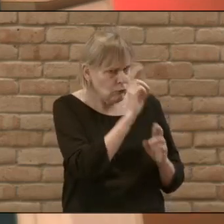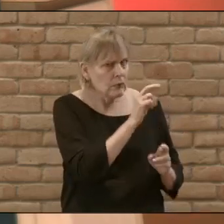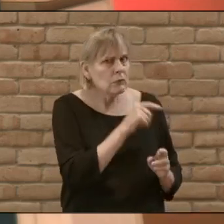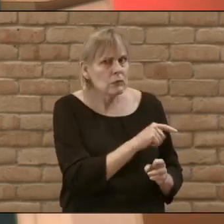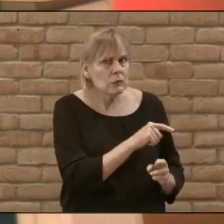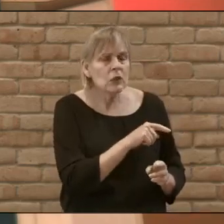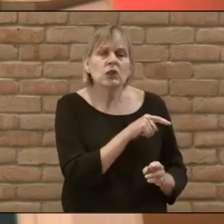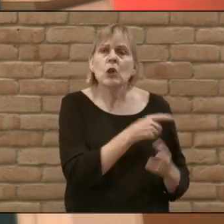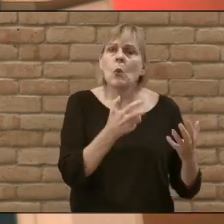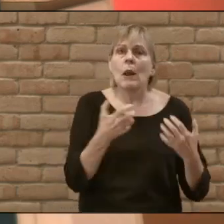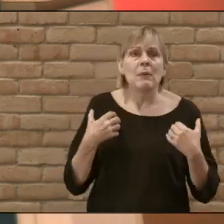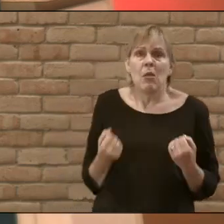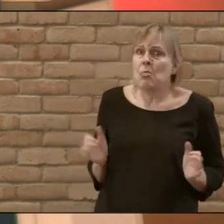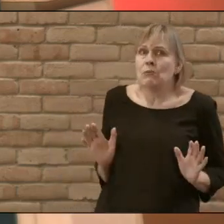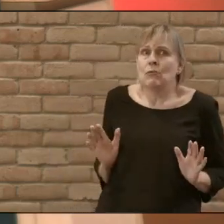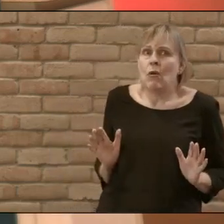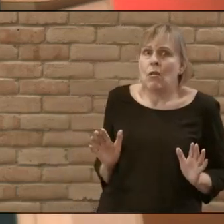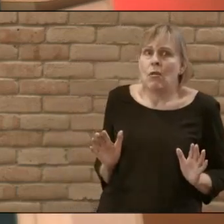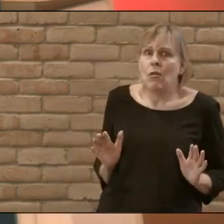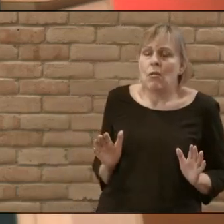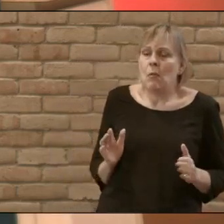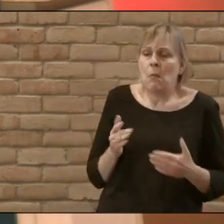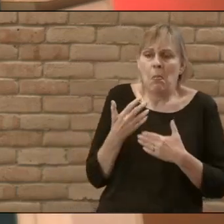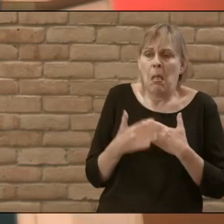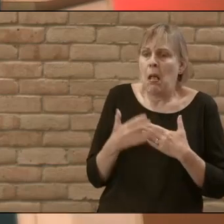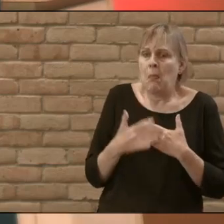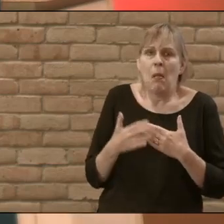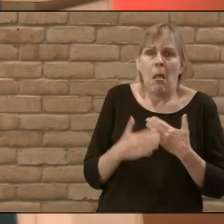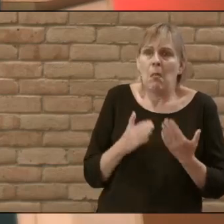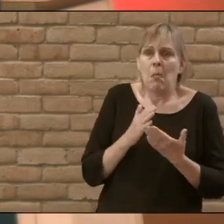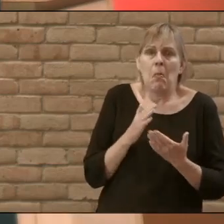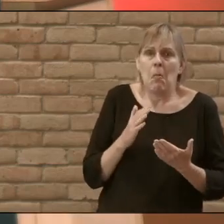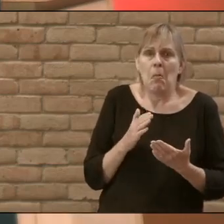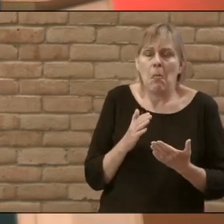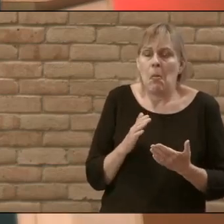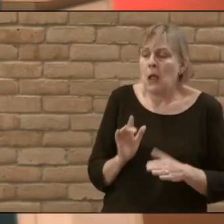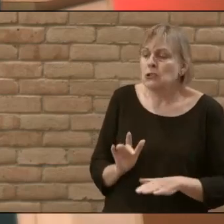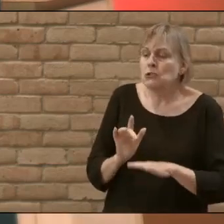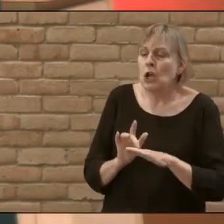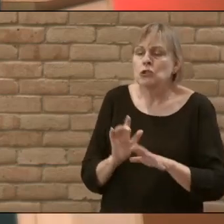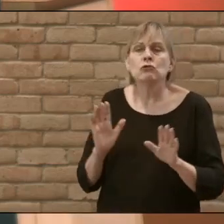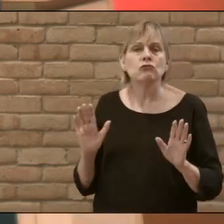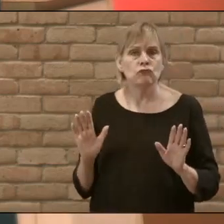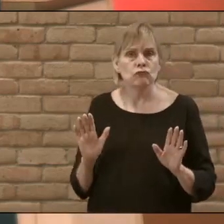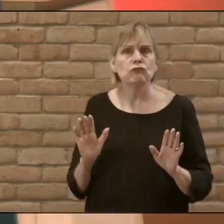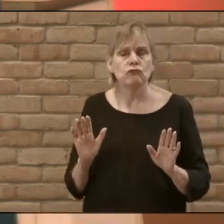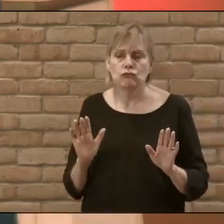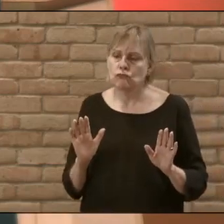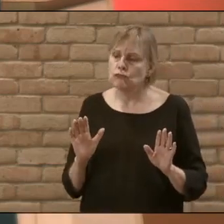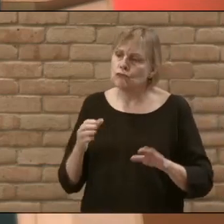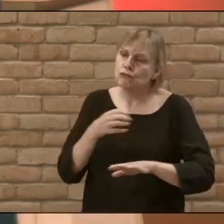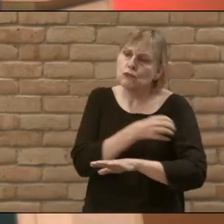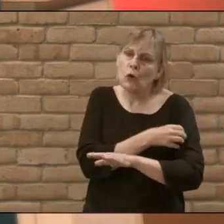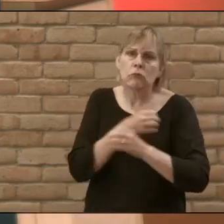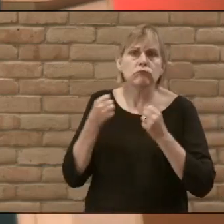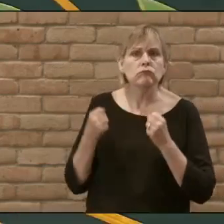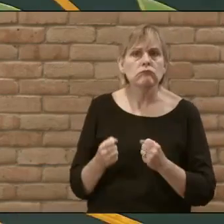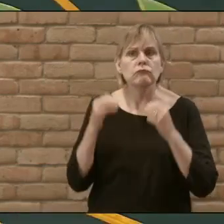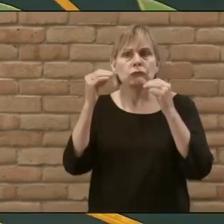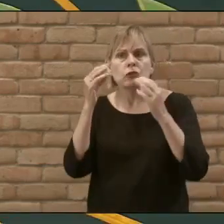just wanted to be healed of the flow of blood and thought that touching the clothes of this supernaturally powerful teacher